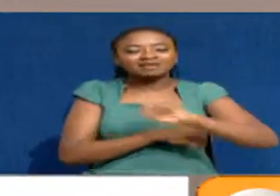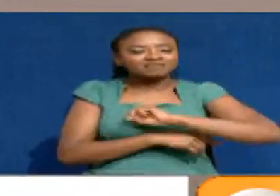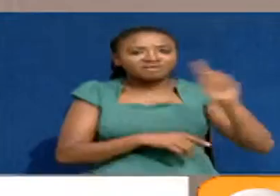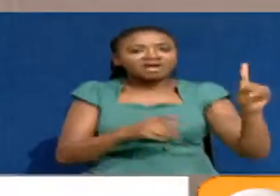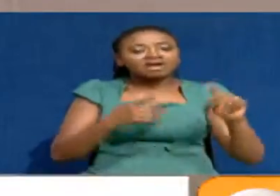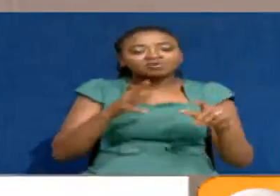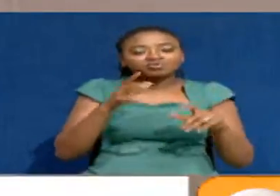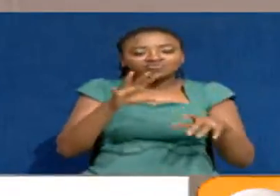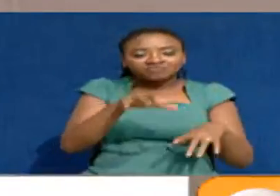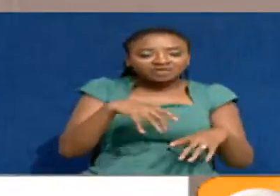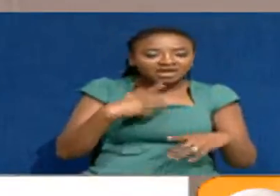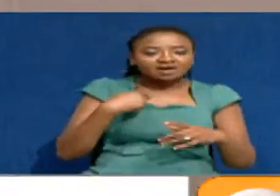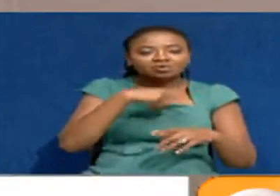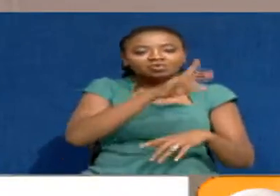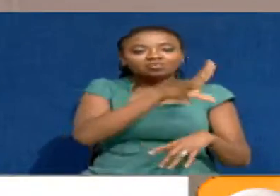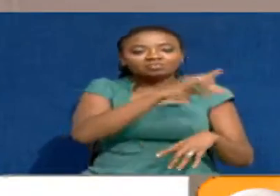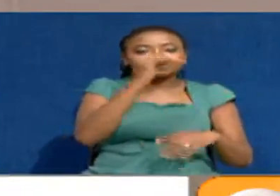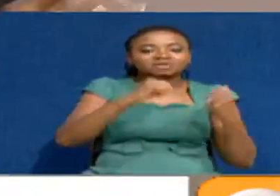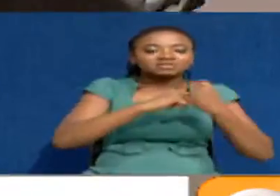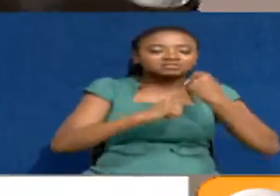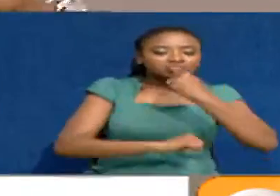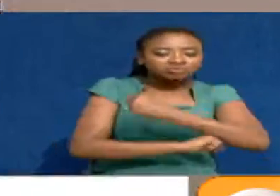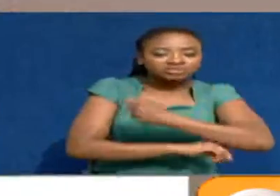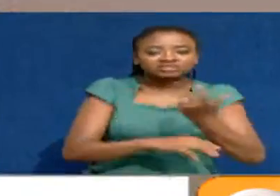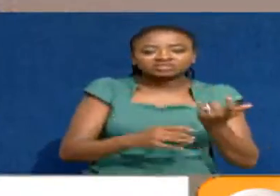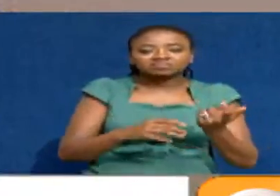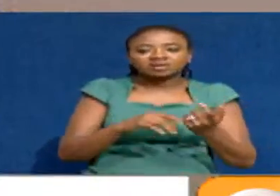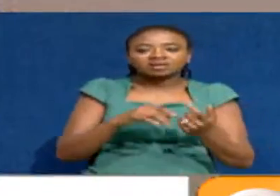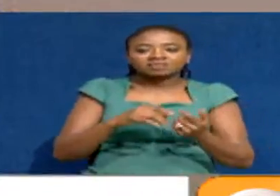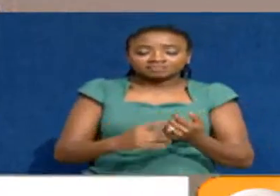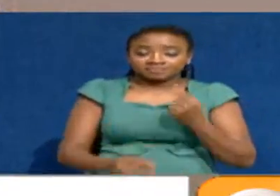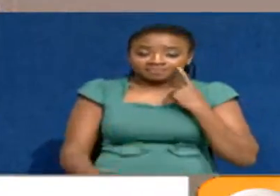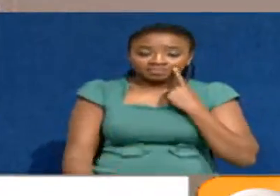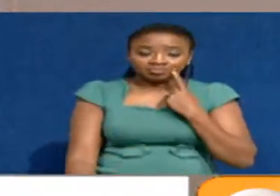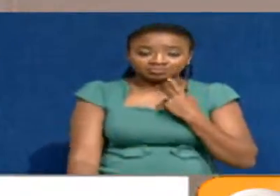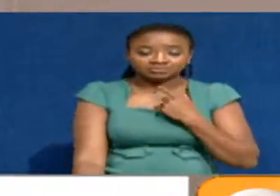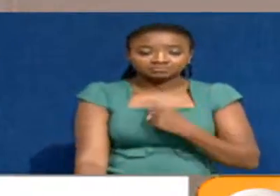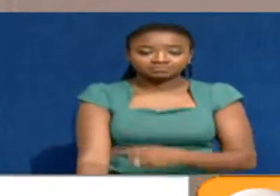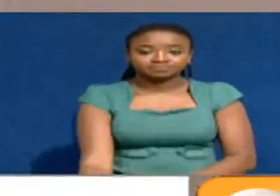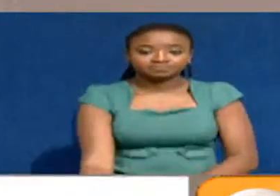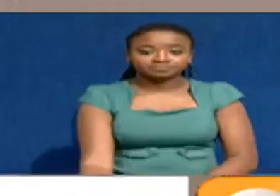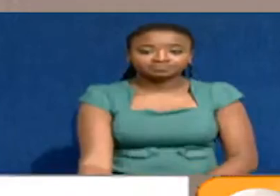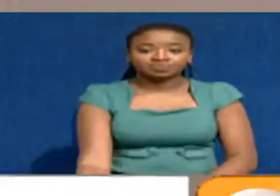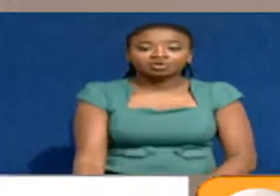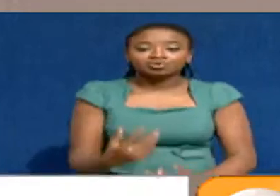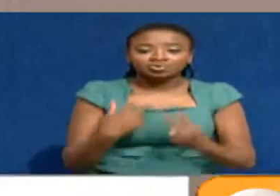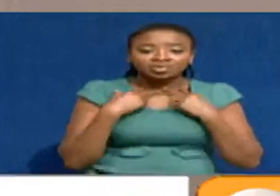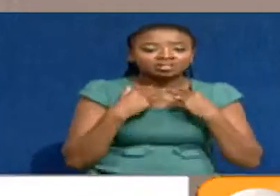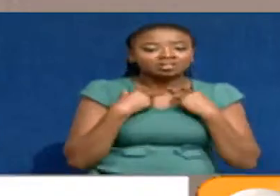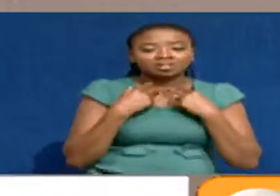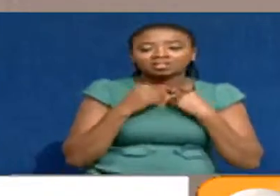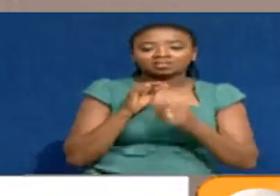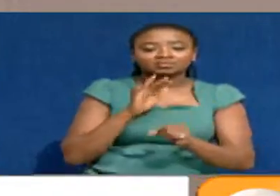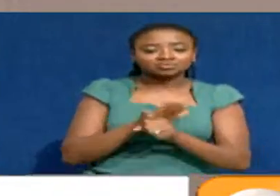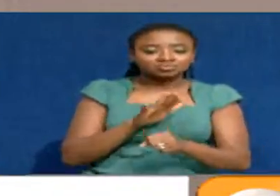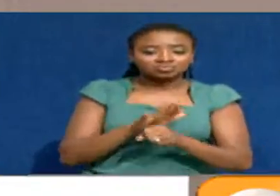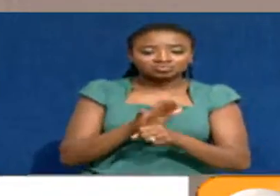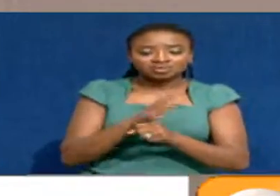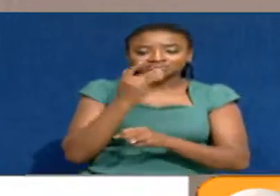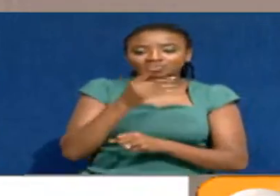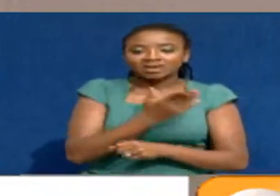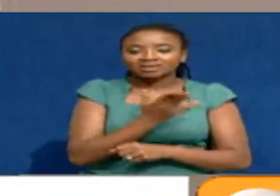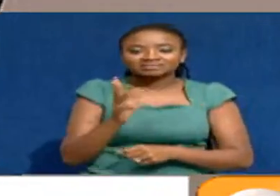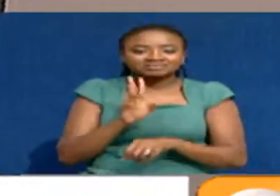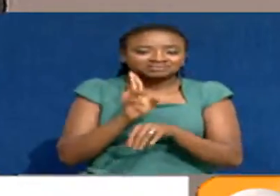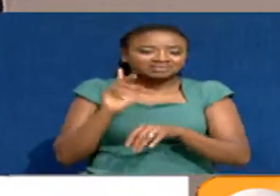start taking a bus to go and correct bursaries. You start taking all the inconveniences that will be cost to Kenyans who are already used to a